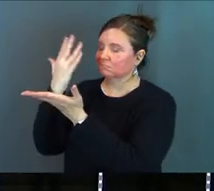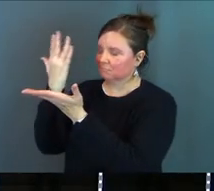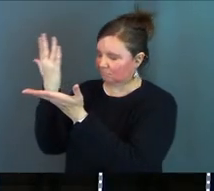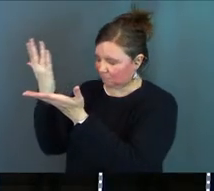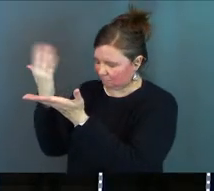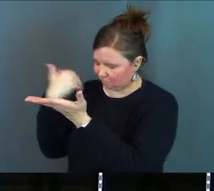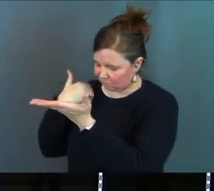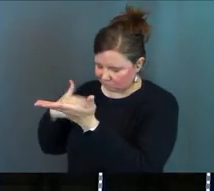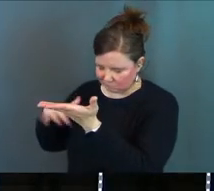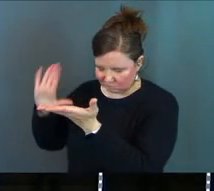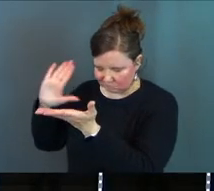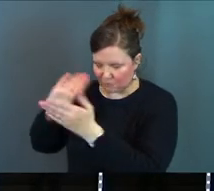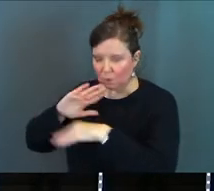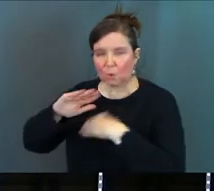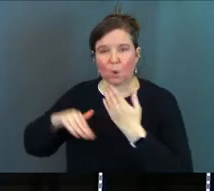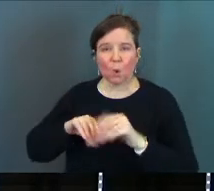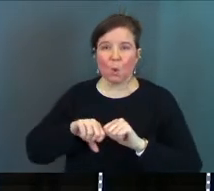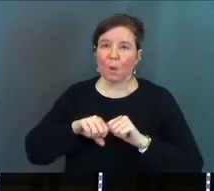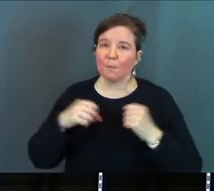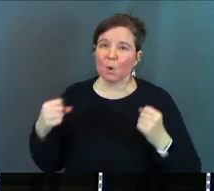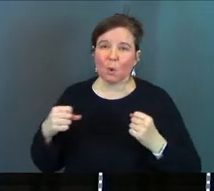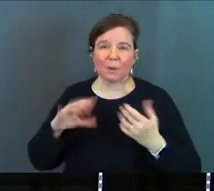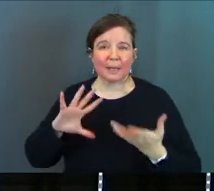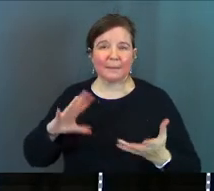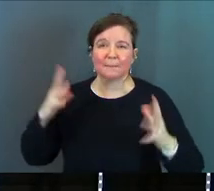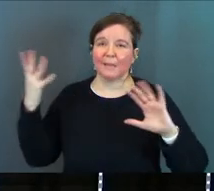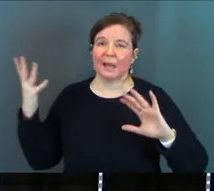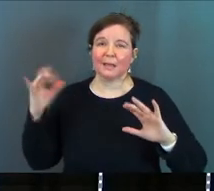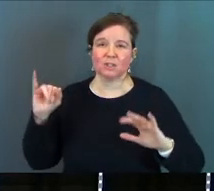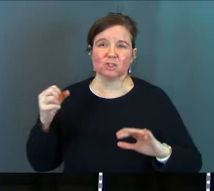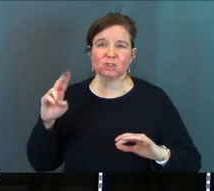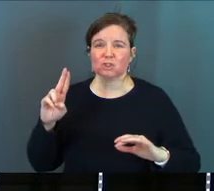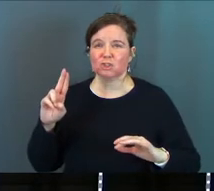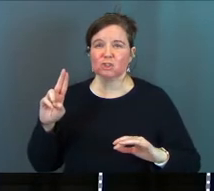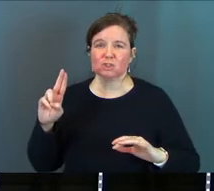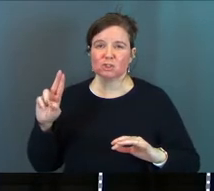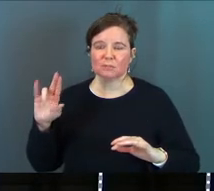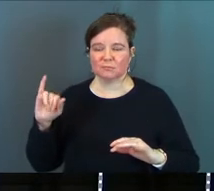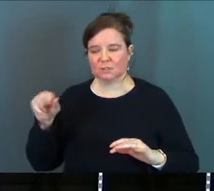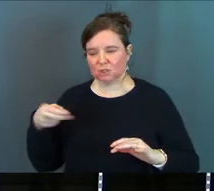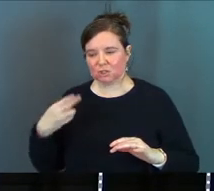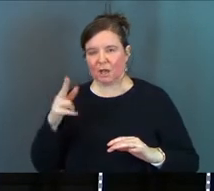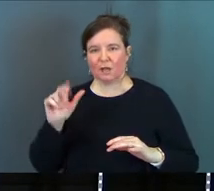your whole broken messed up Josh true blood life